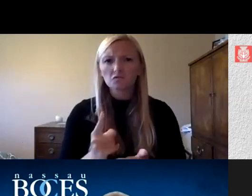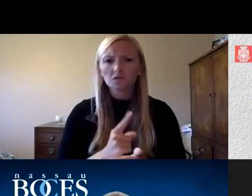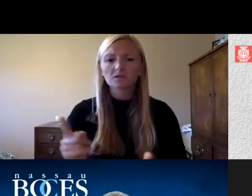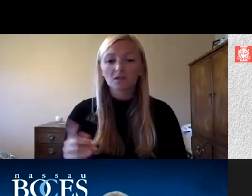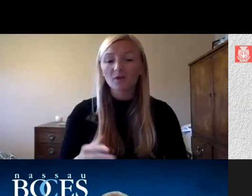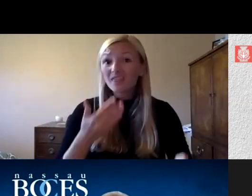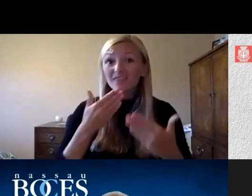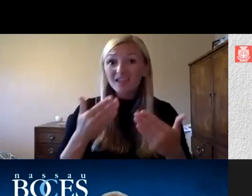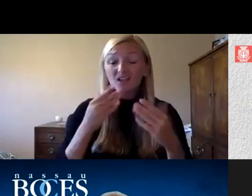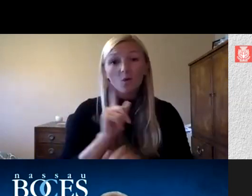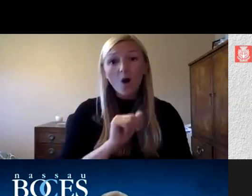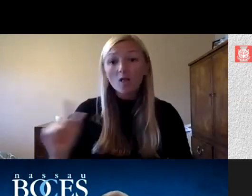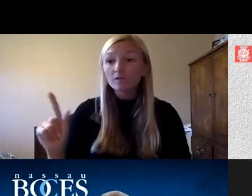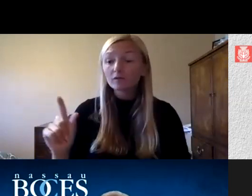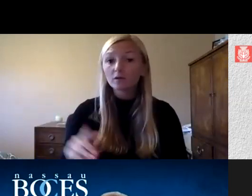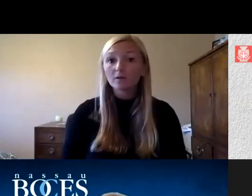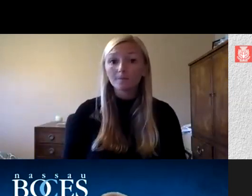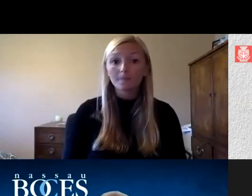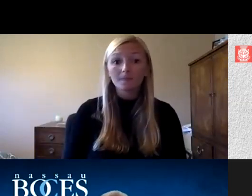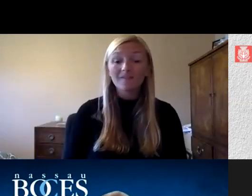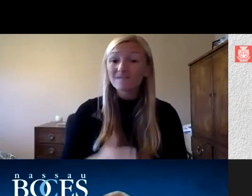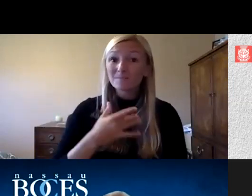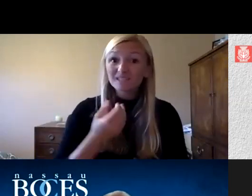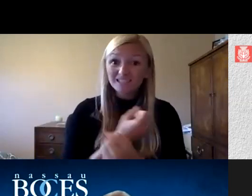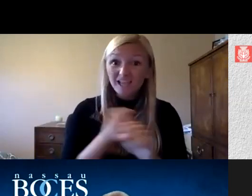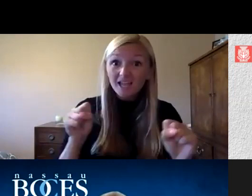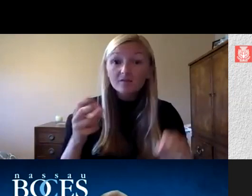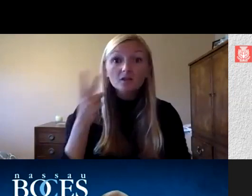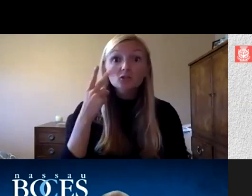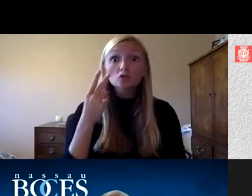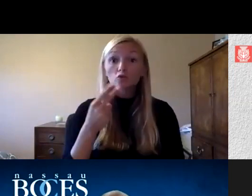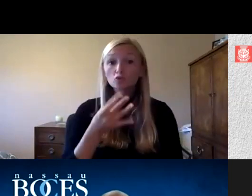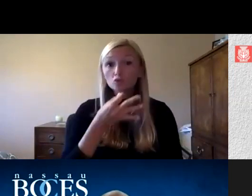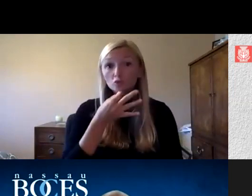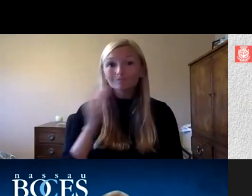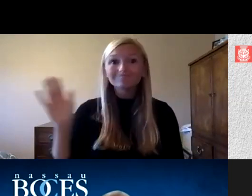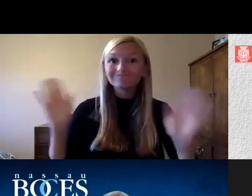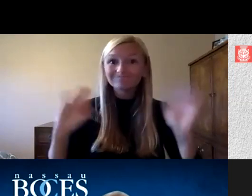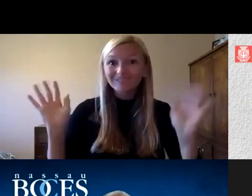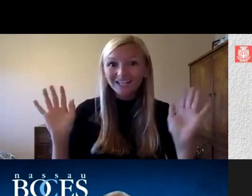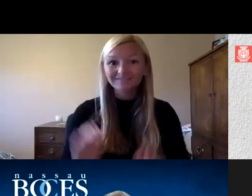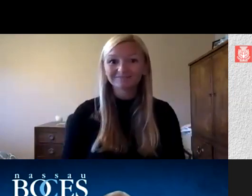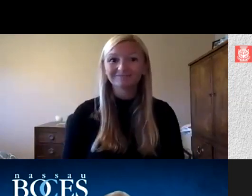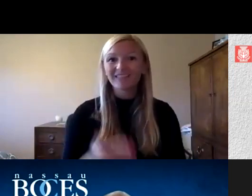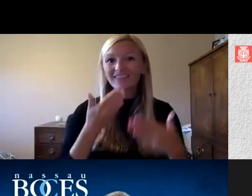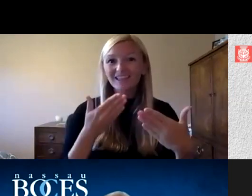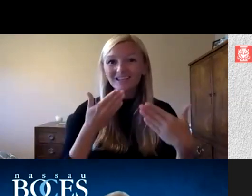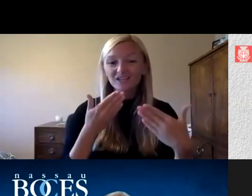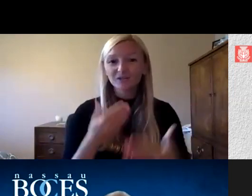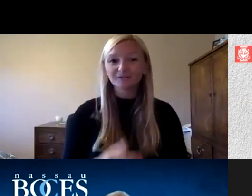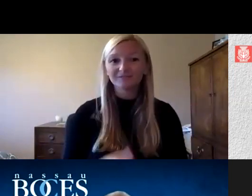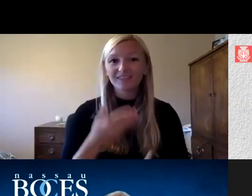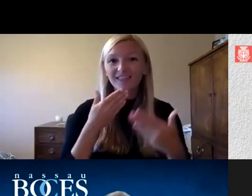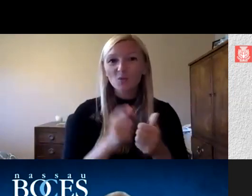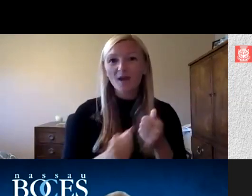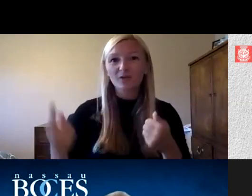thanks again to all of you and be well hope to see you soon and take care everyone thank you again thank you thank you you